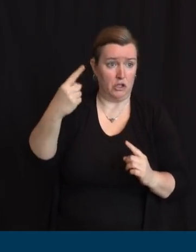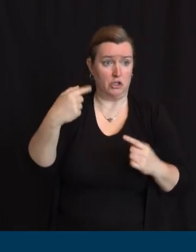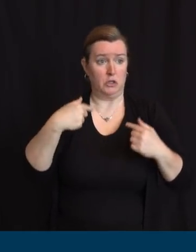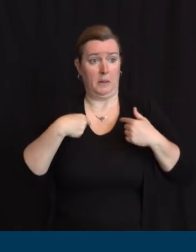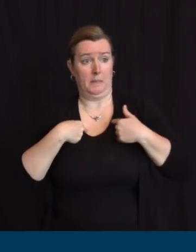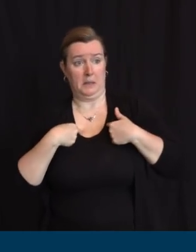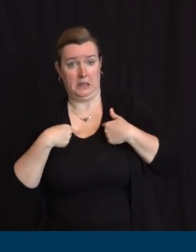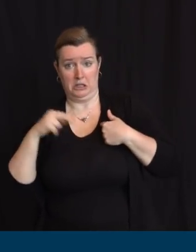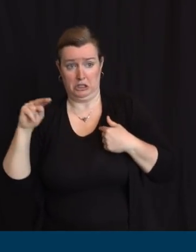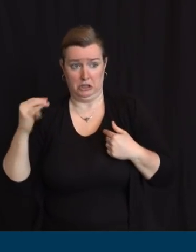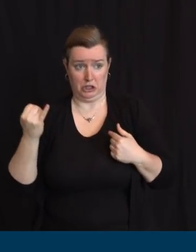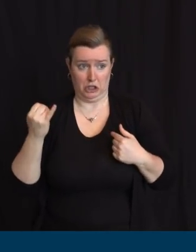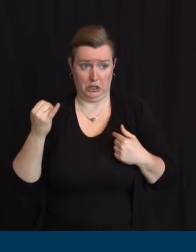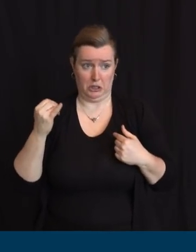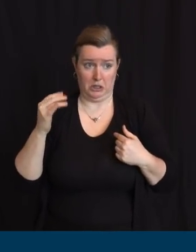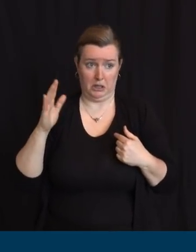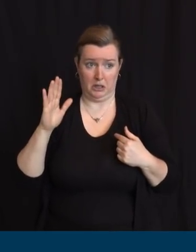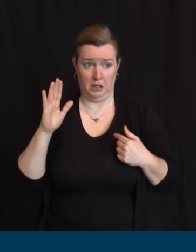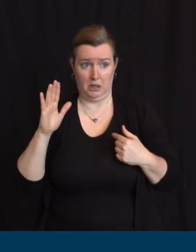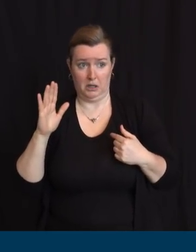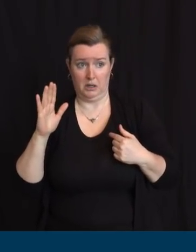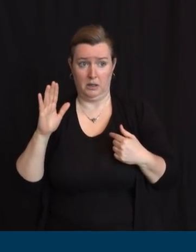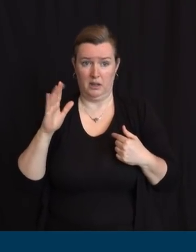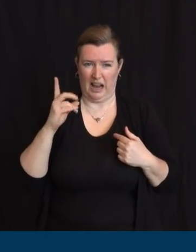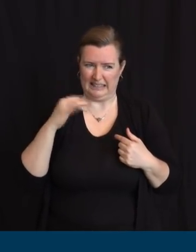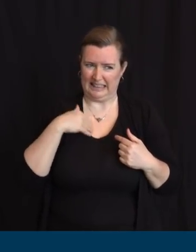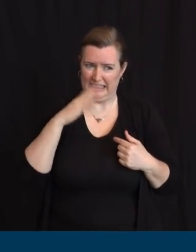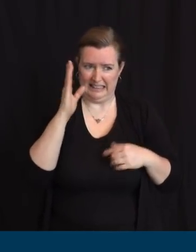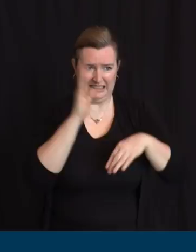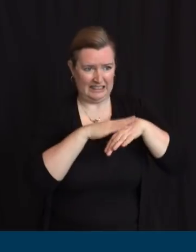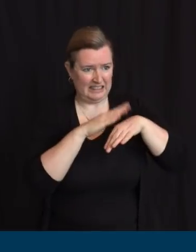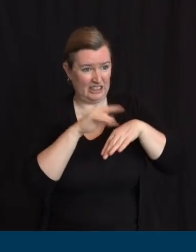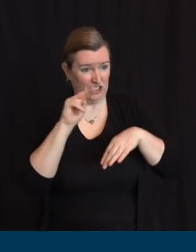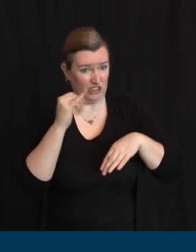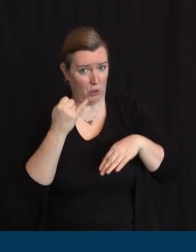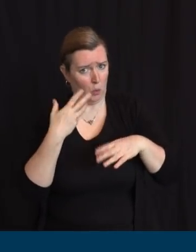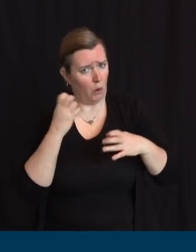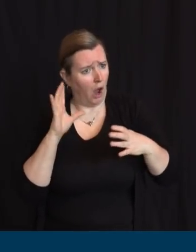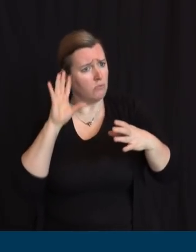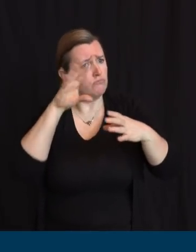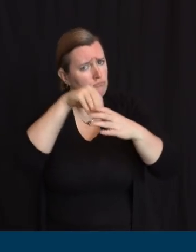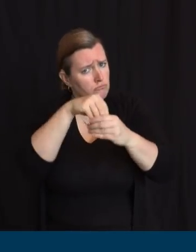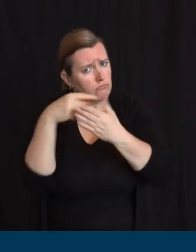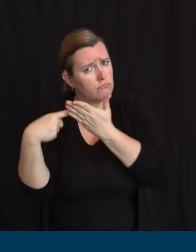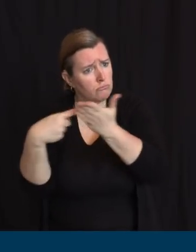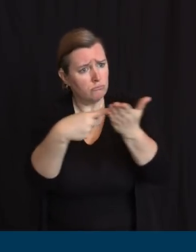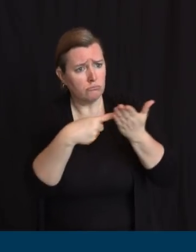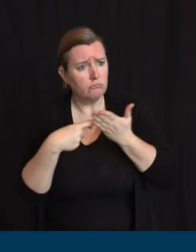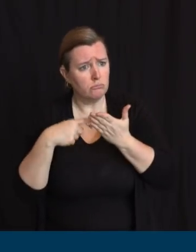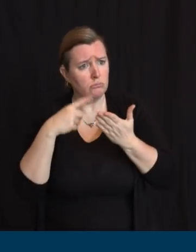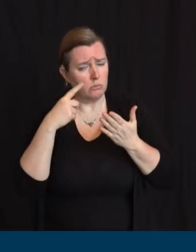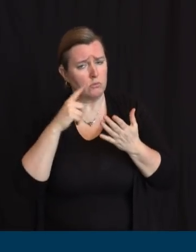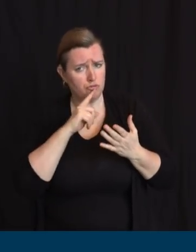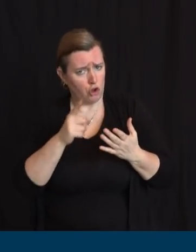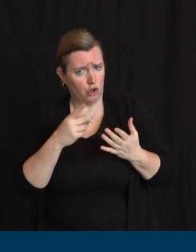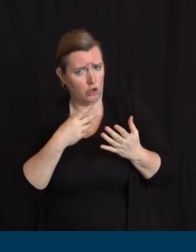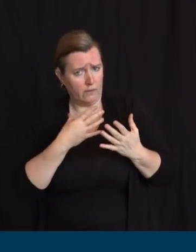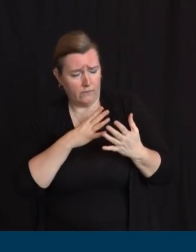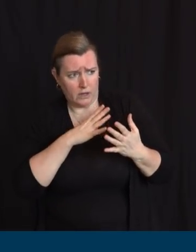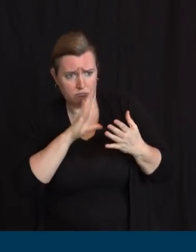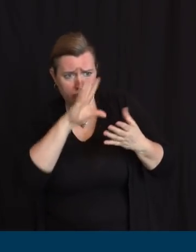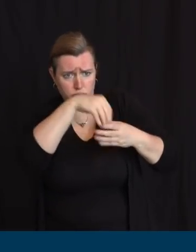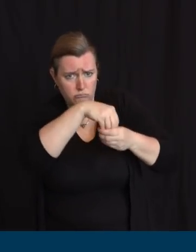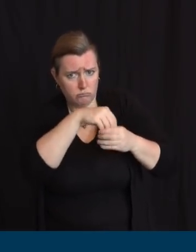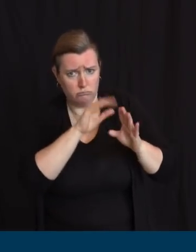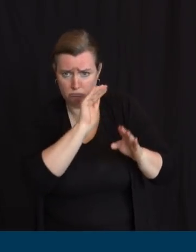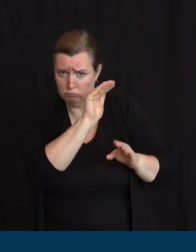we would be honored and would very much want to be a part of that discussion and process. Before I close and turn things